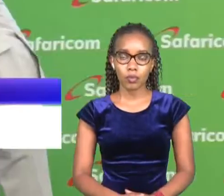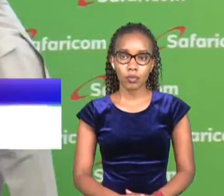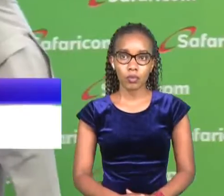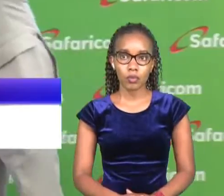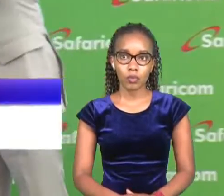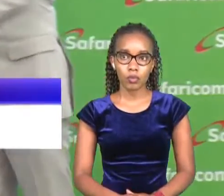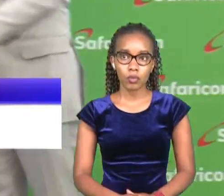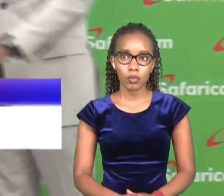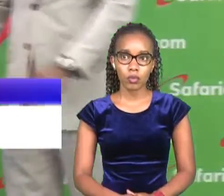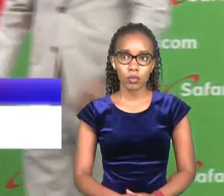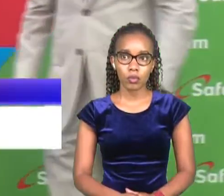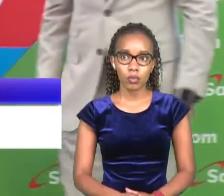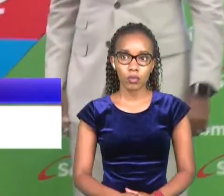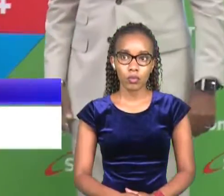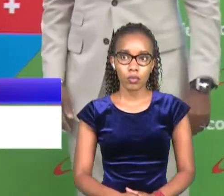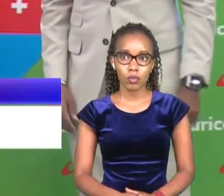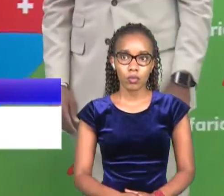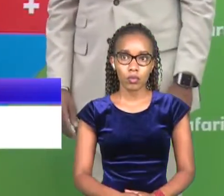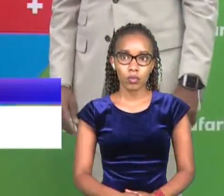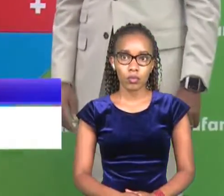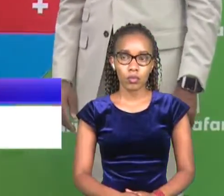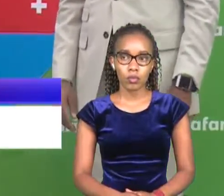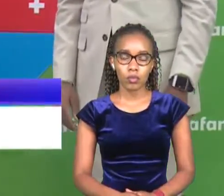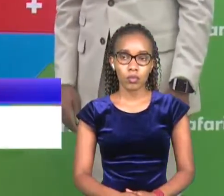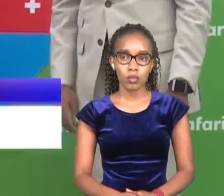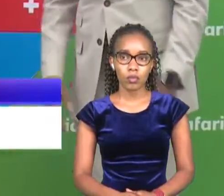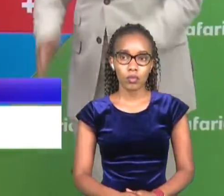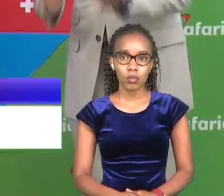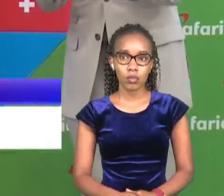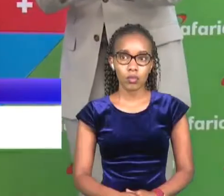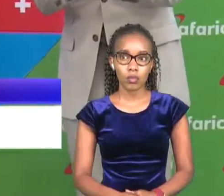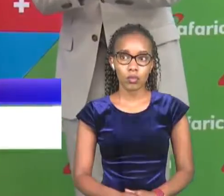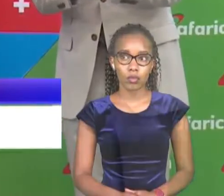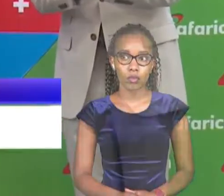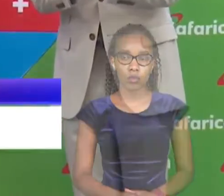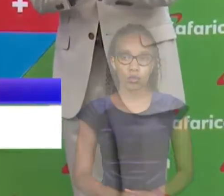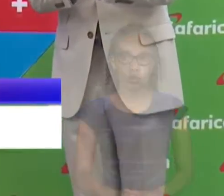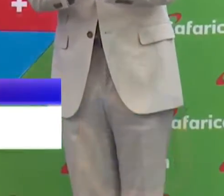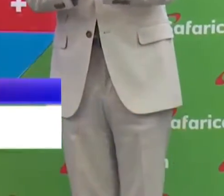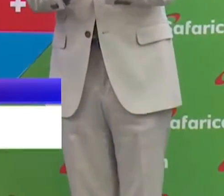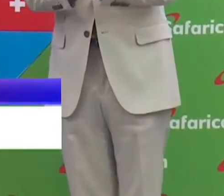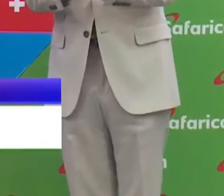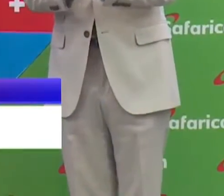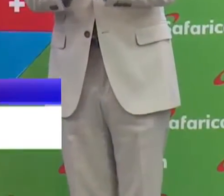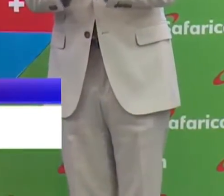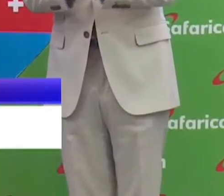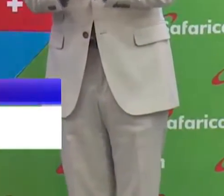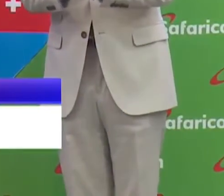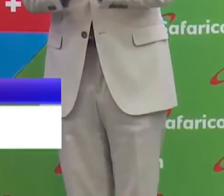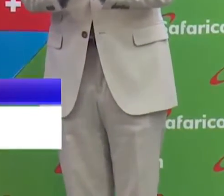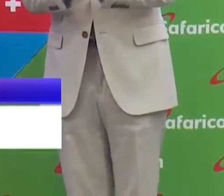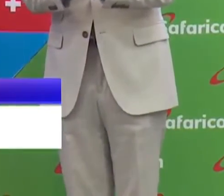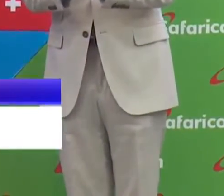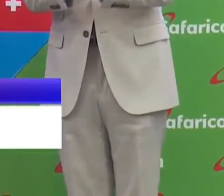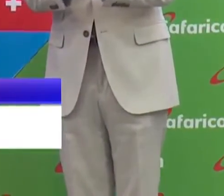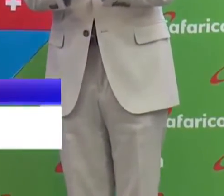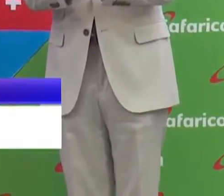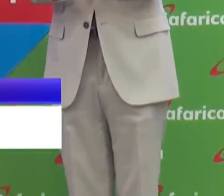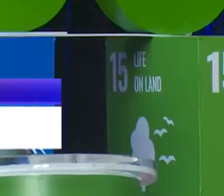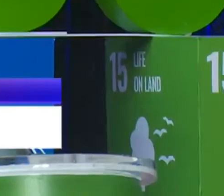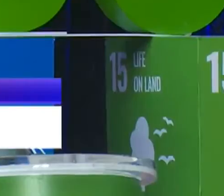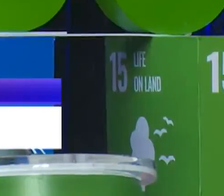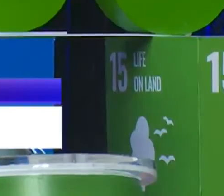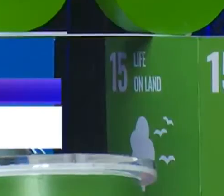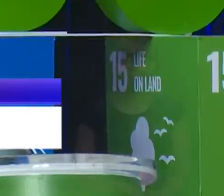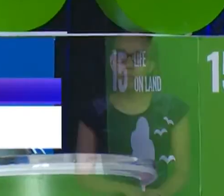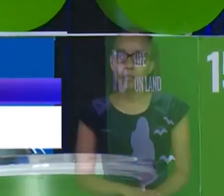As the race to 2030 is well and truly on, ladies and gentlemen, let's have a round of applause as he hands it over.